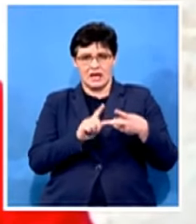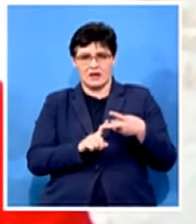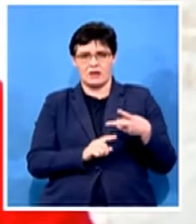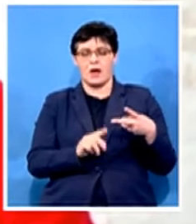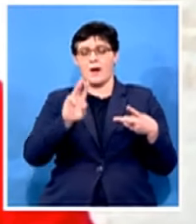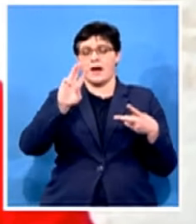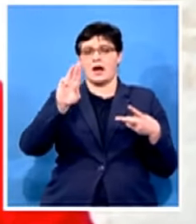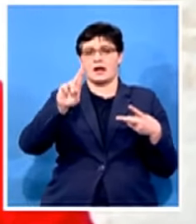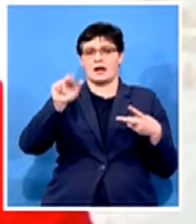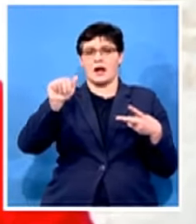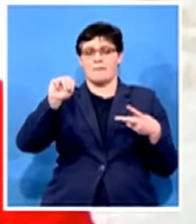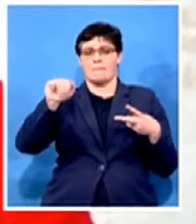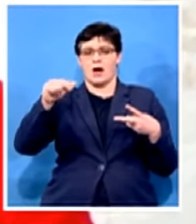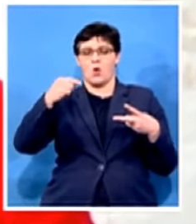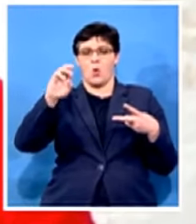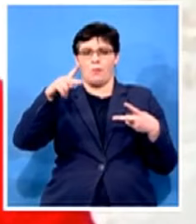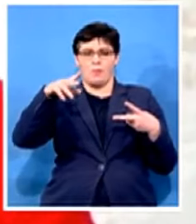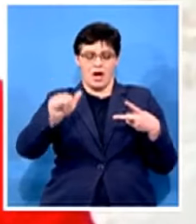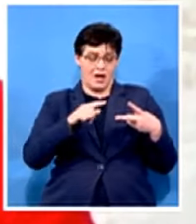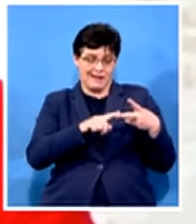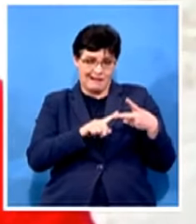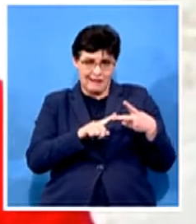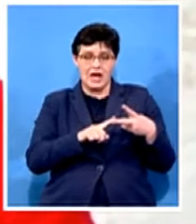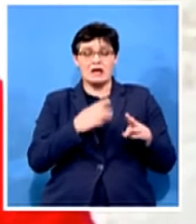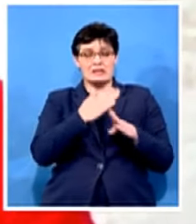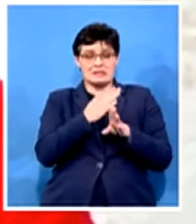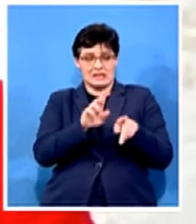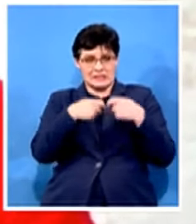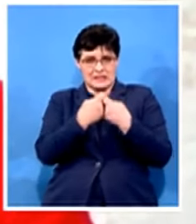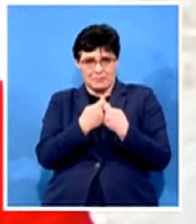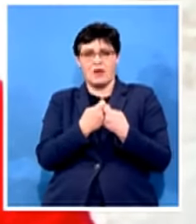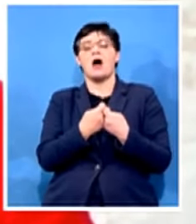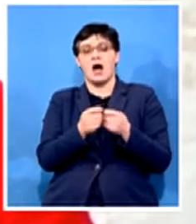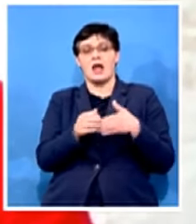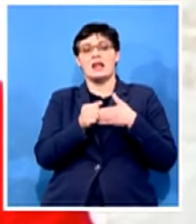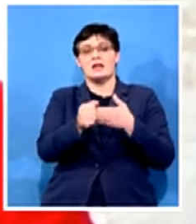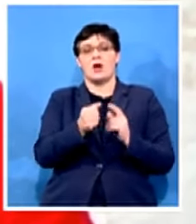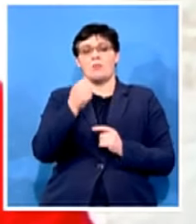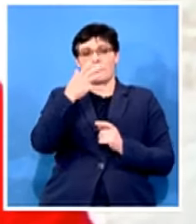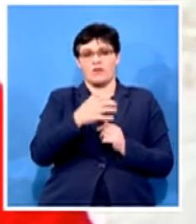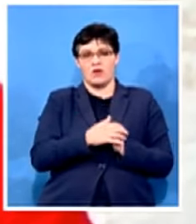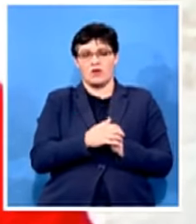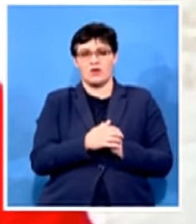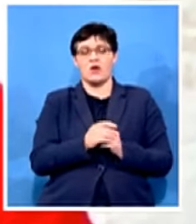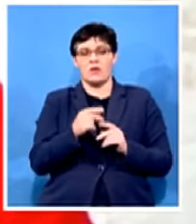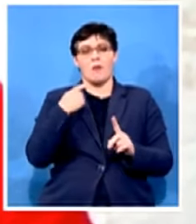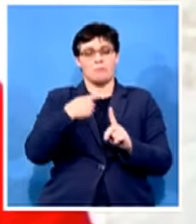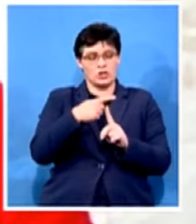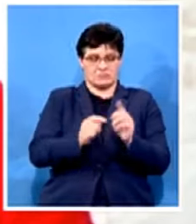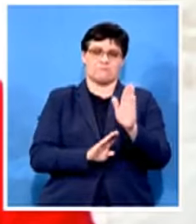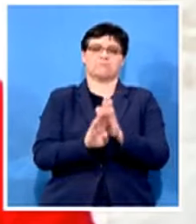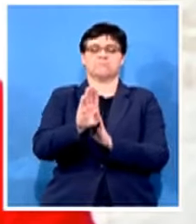intervention test team which led which was led by professor locale registered positive progress in stabilizing the department